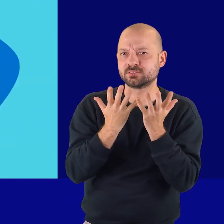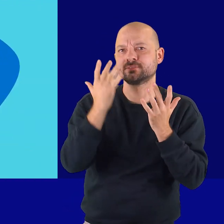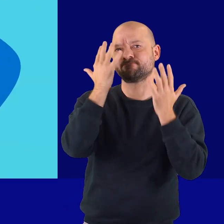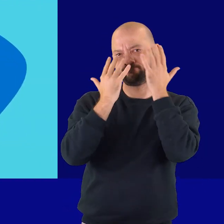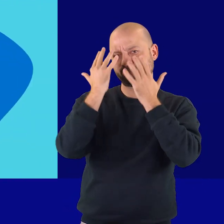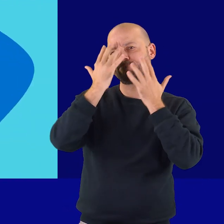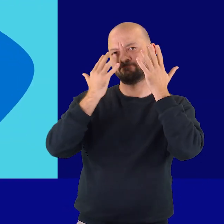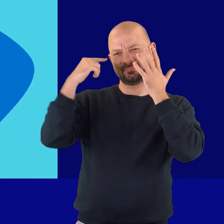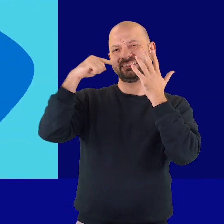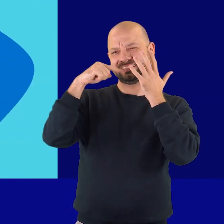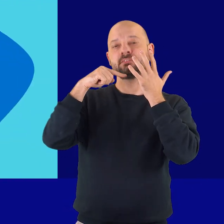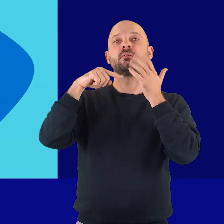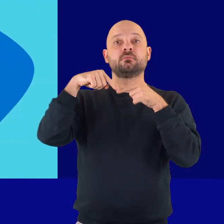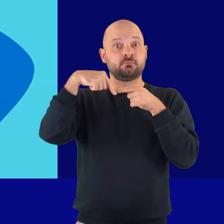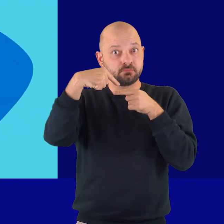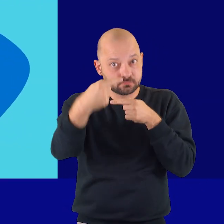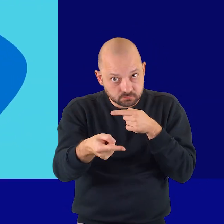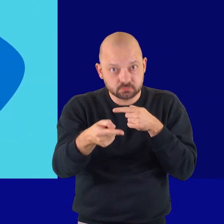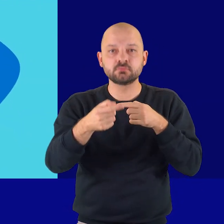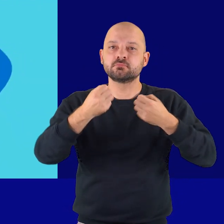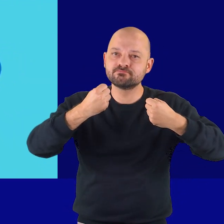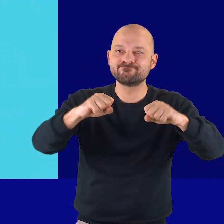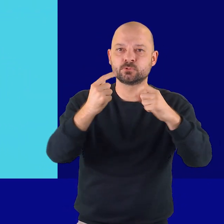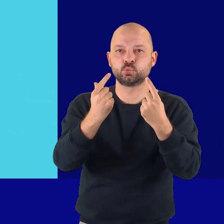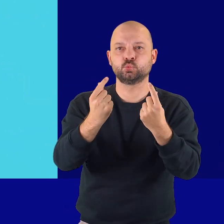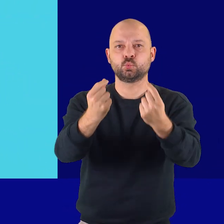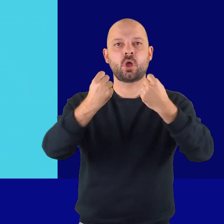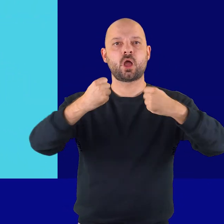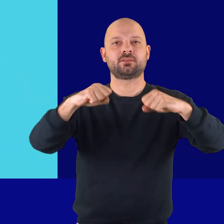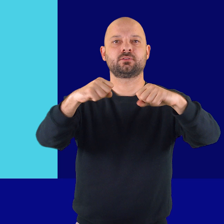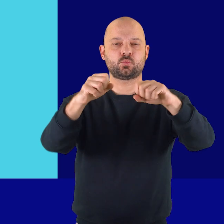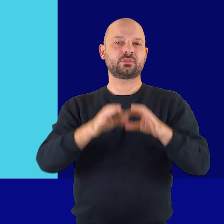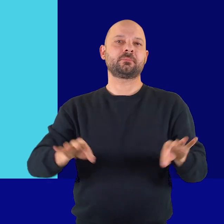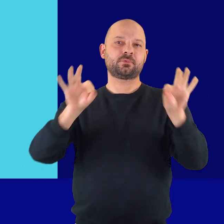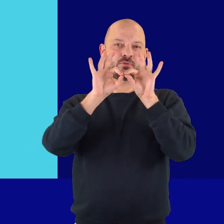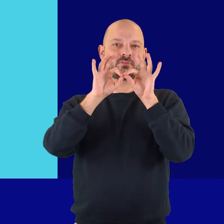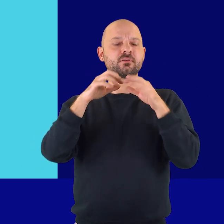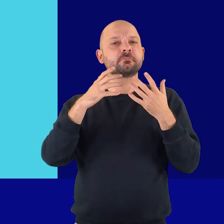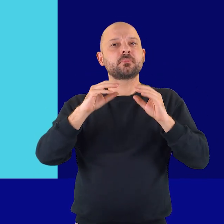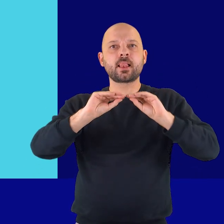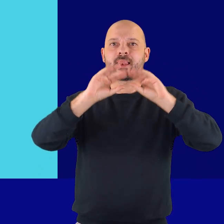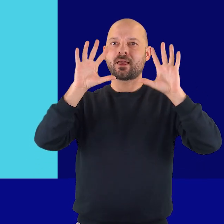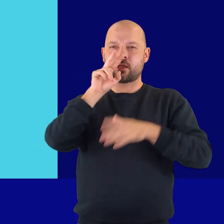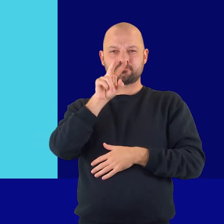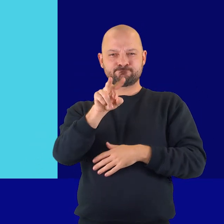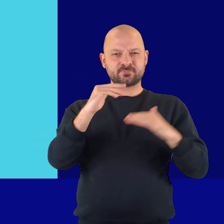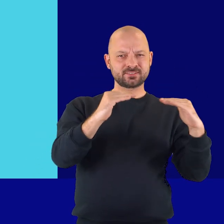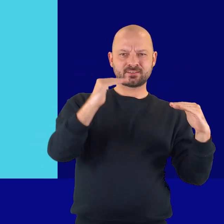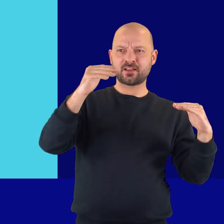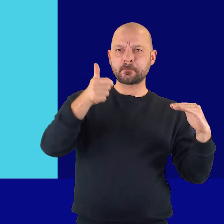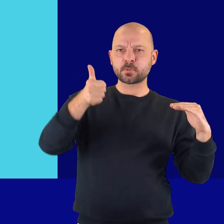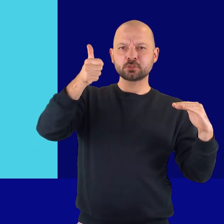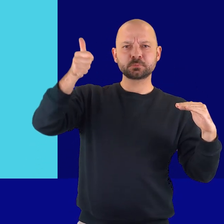Reflection must lead to new action. It is important that we go about dealing with hierarchies and decision-making processes